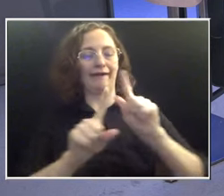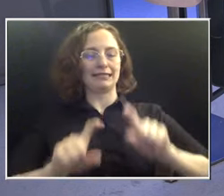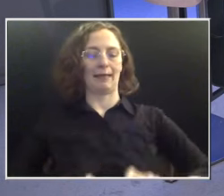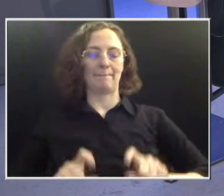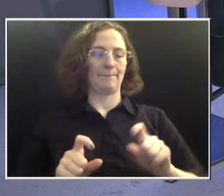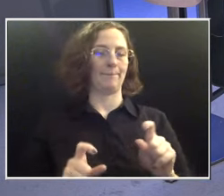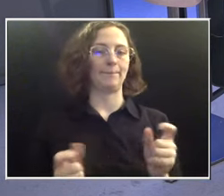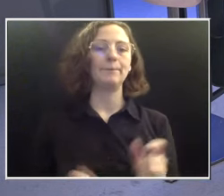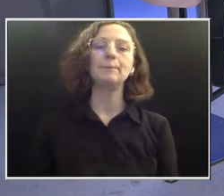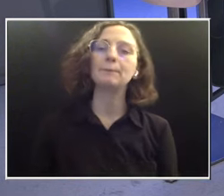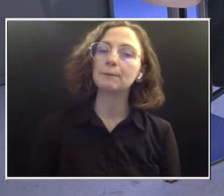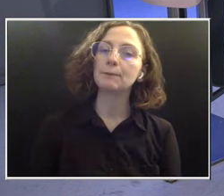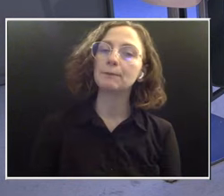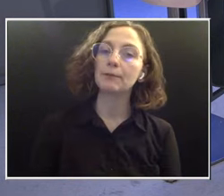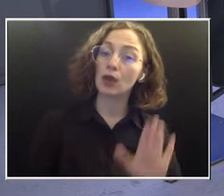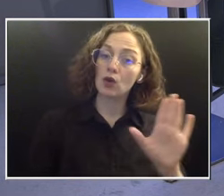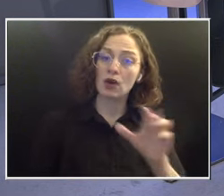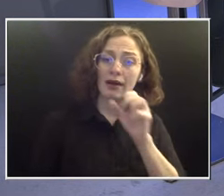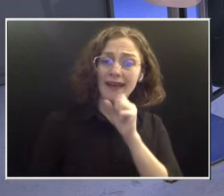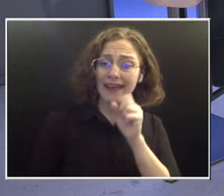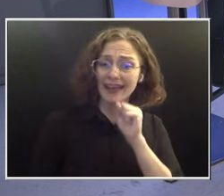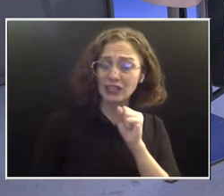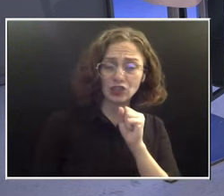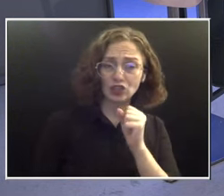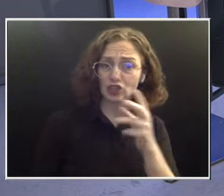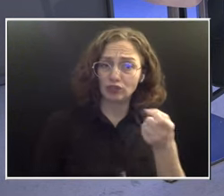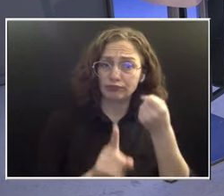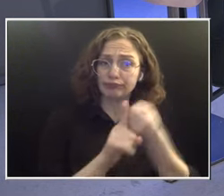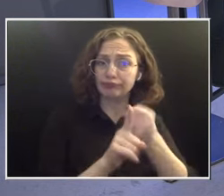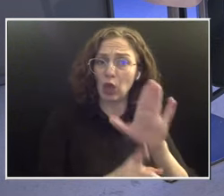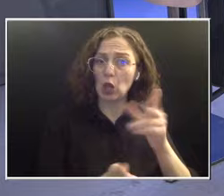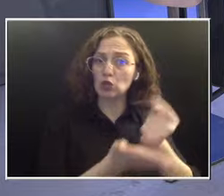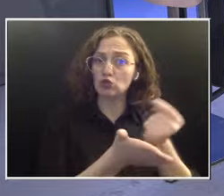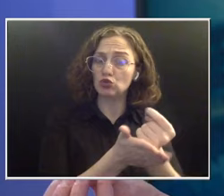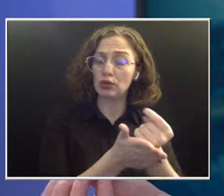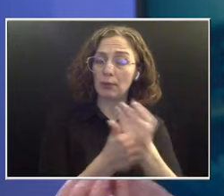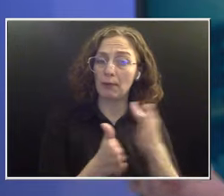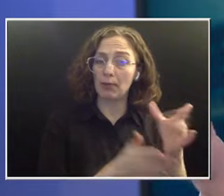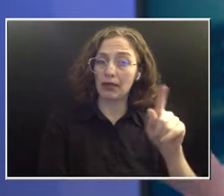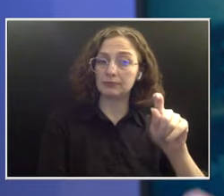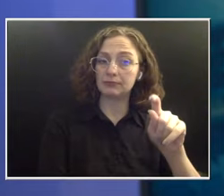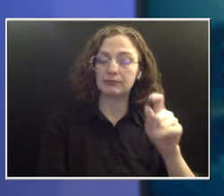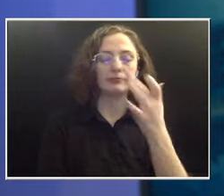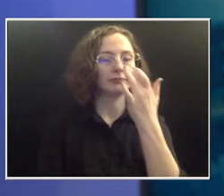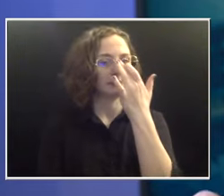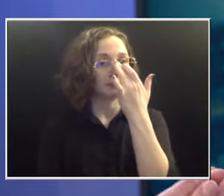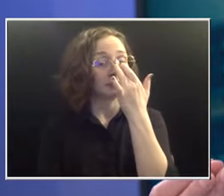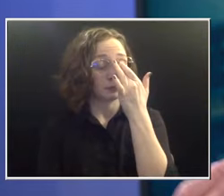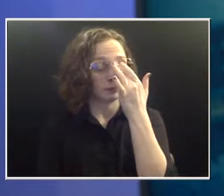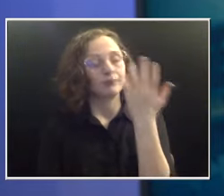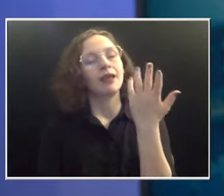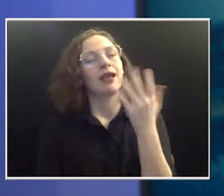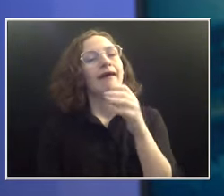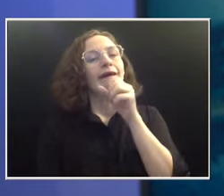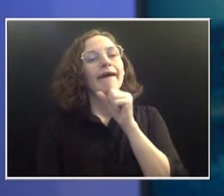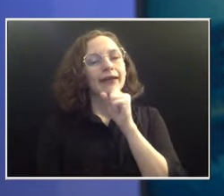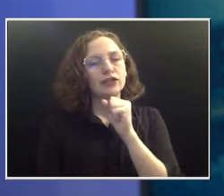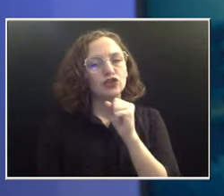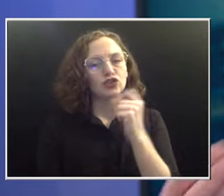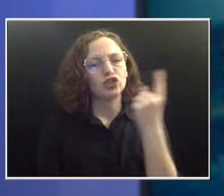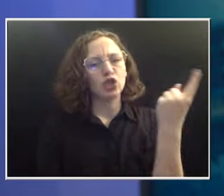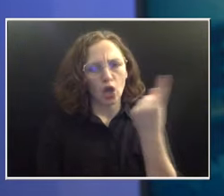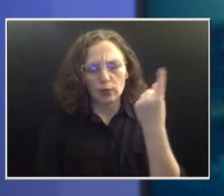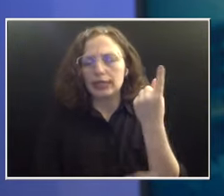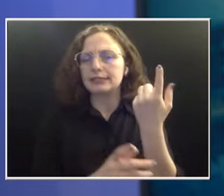her age become a factor in her treatment plan? Well, age is always a factor. And healthcare is now a lot better about